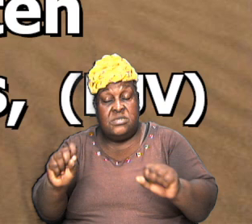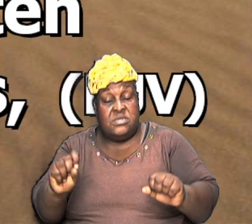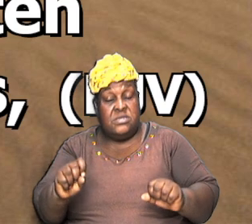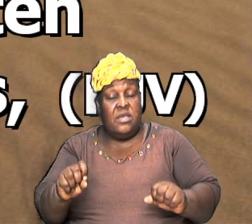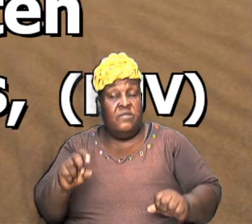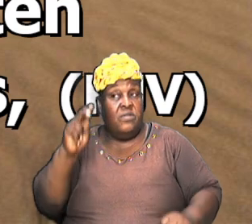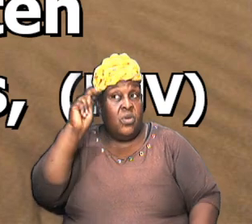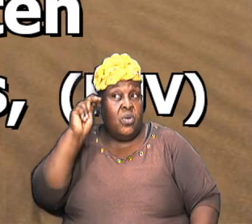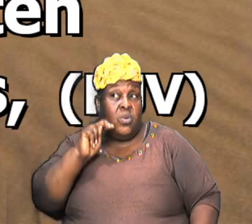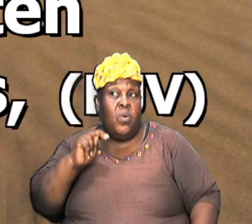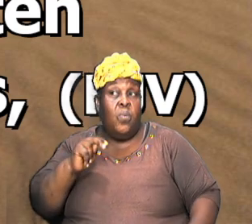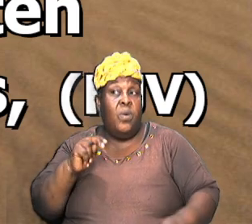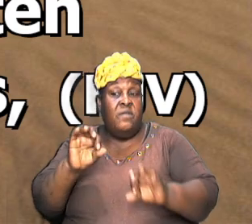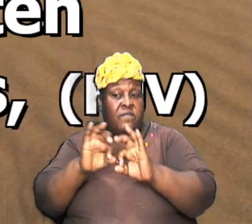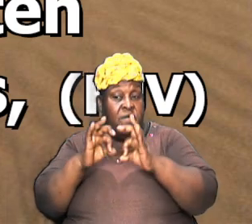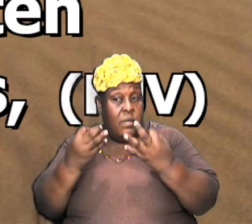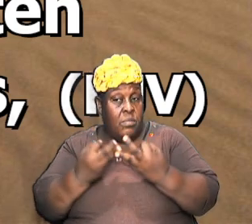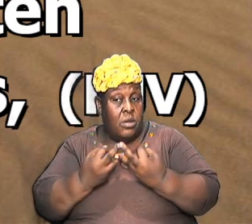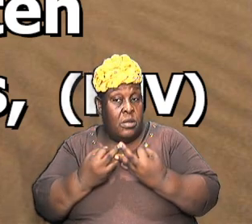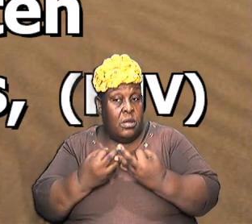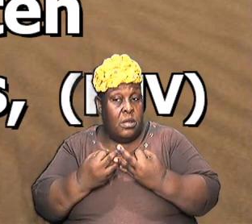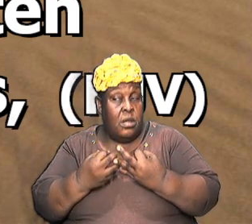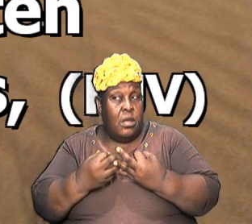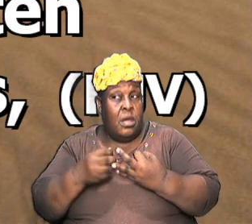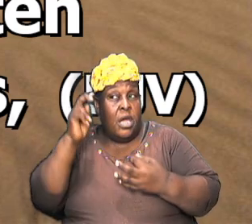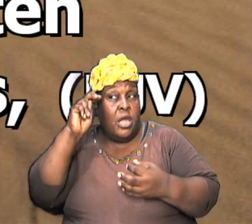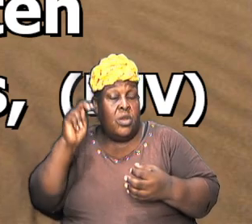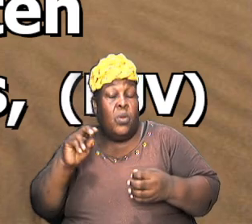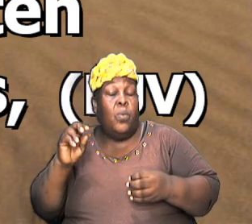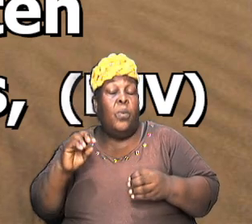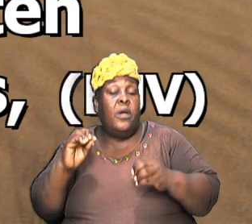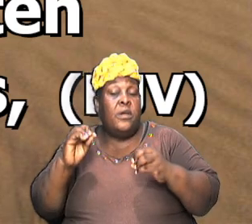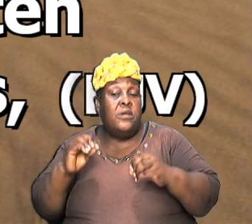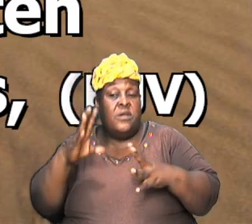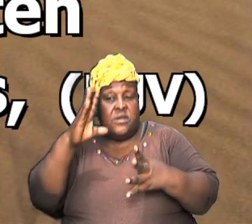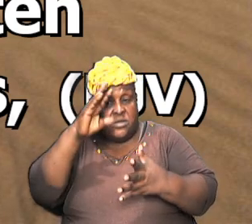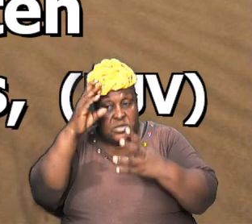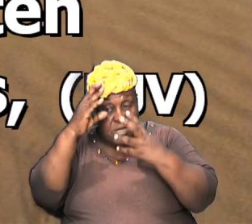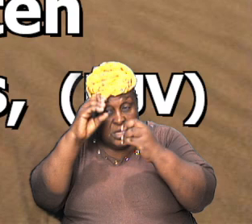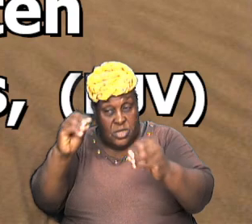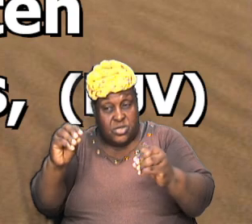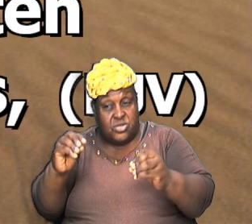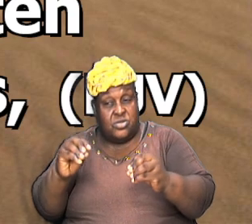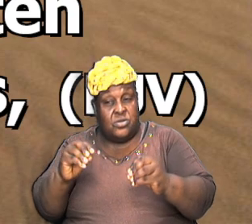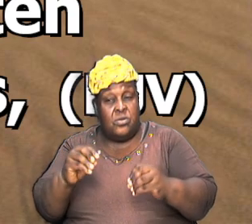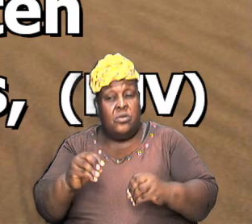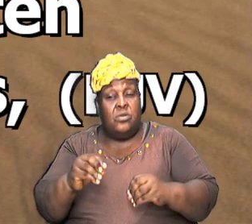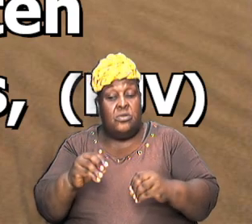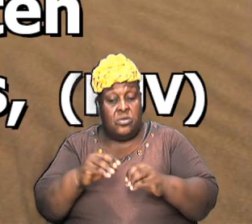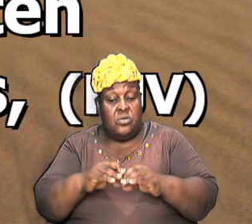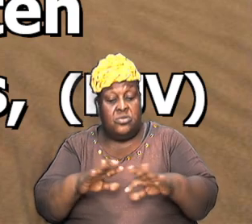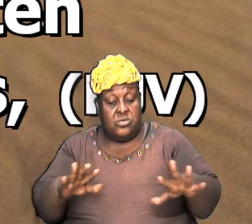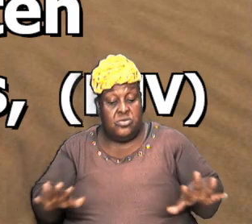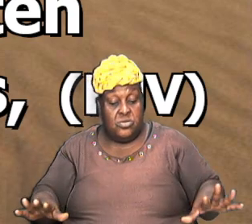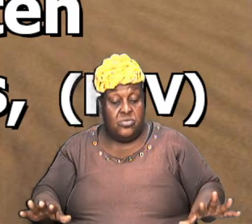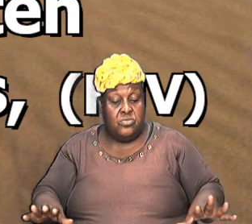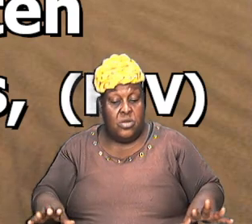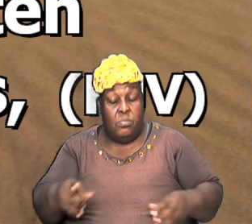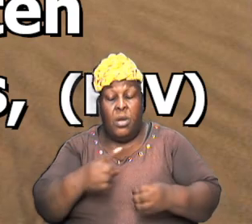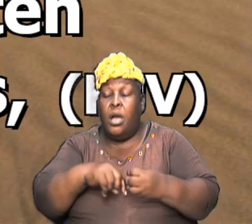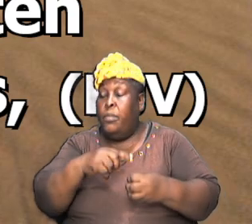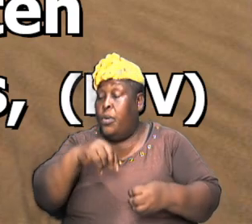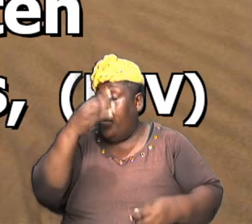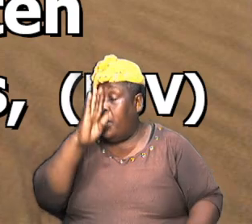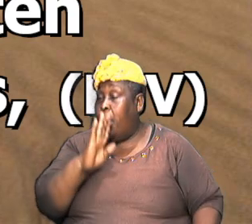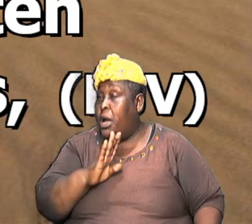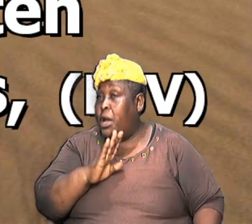and Noah imparted to them all of that that was coming from before the flood so they